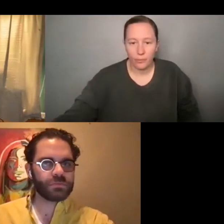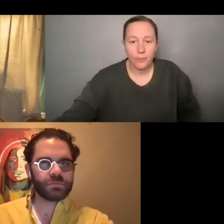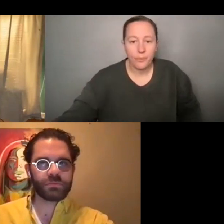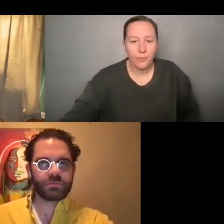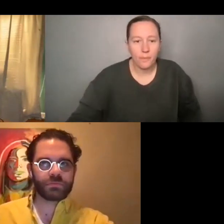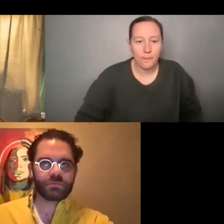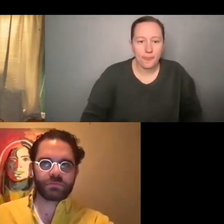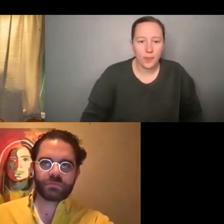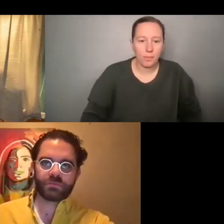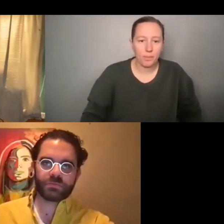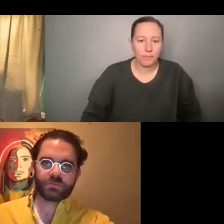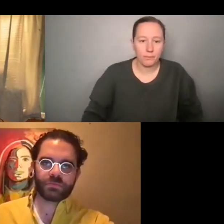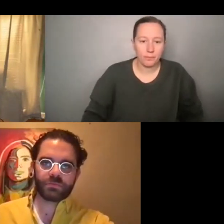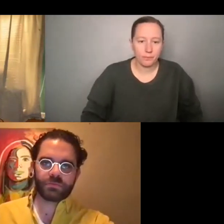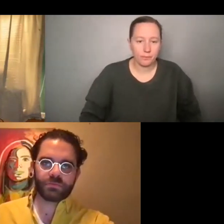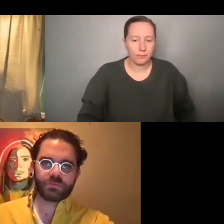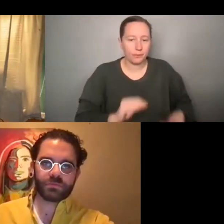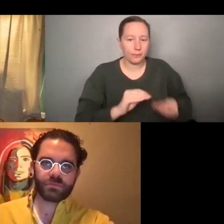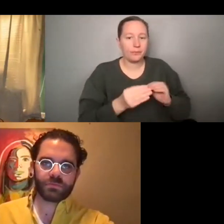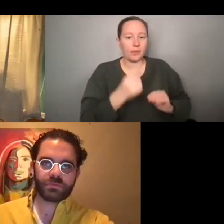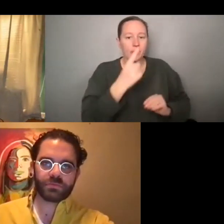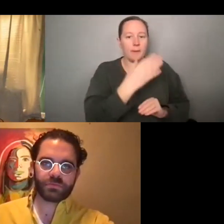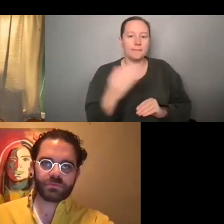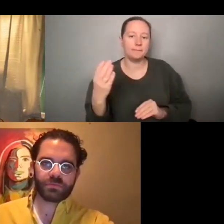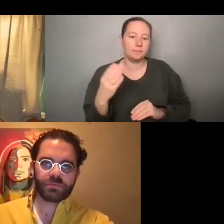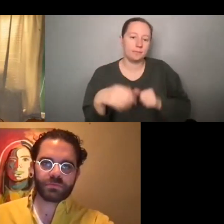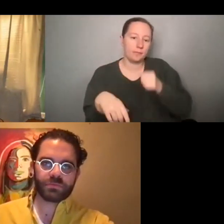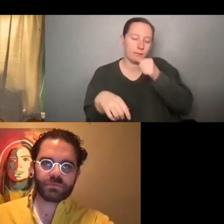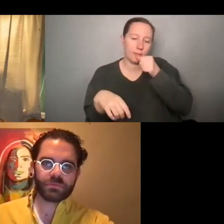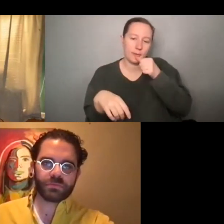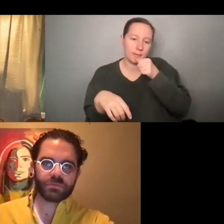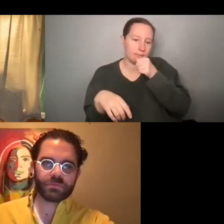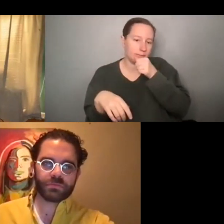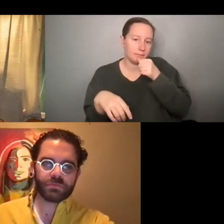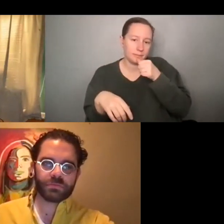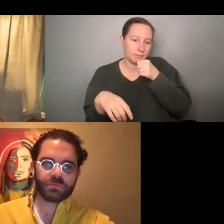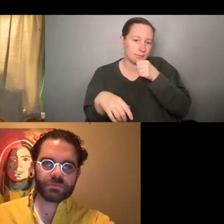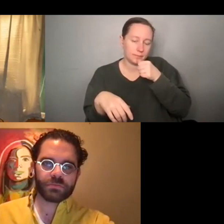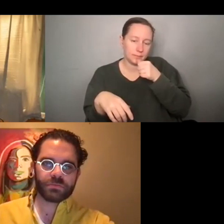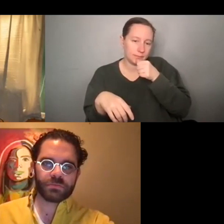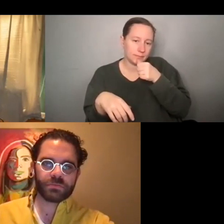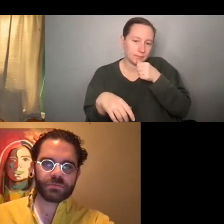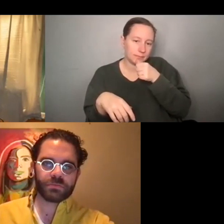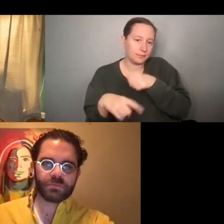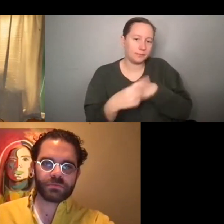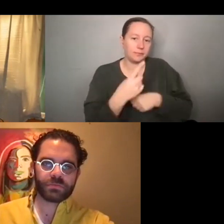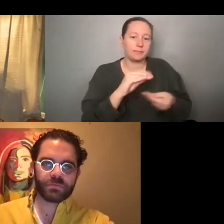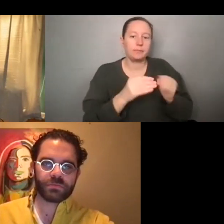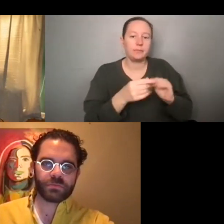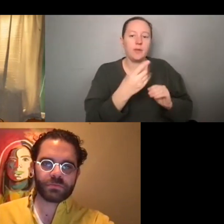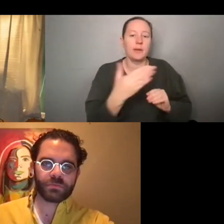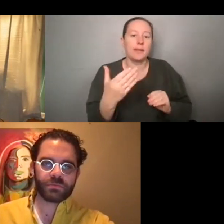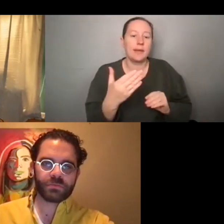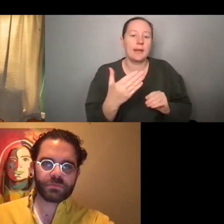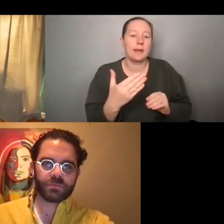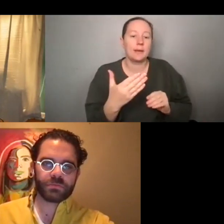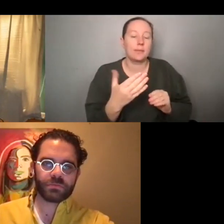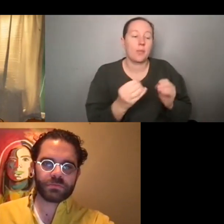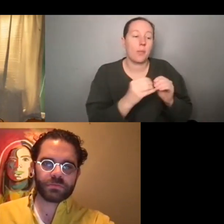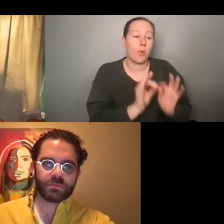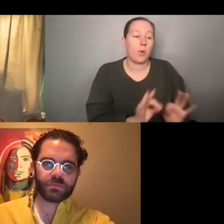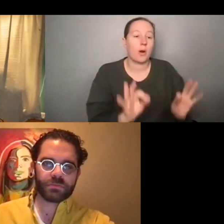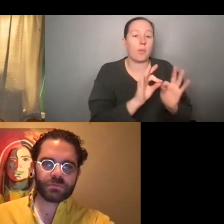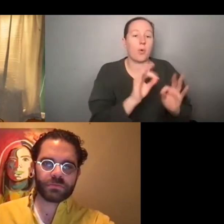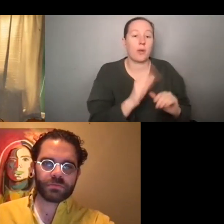I think that the number one thing that matters maybe even more than your work is your your